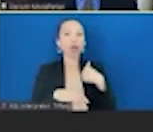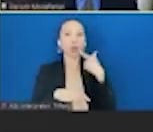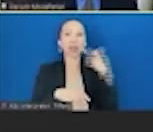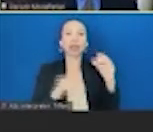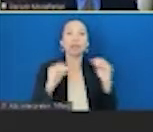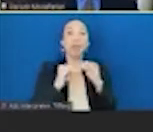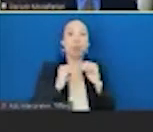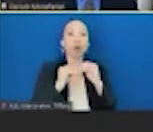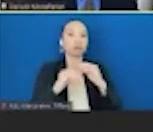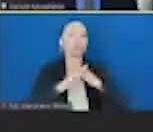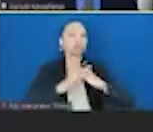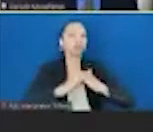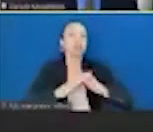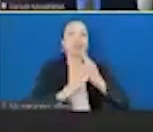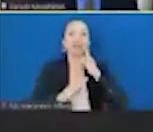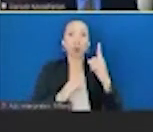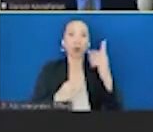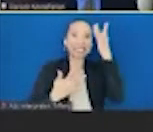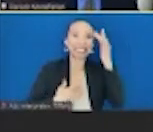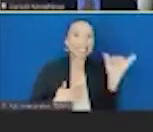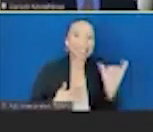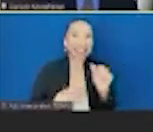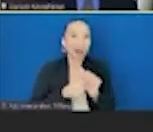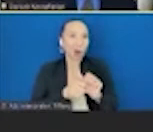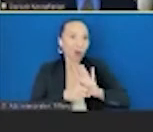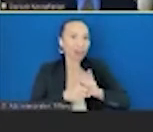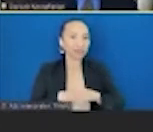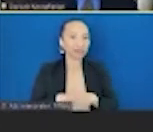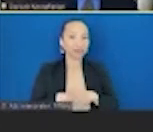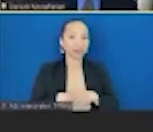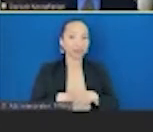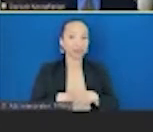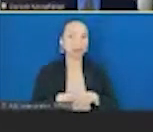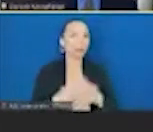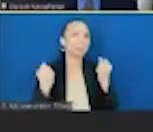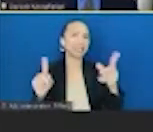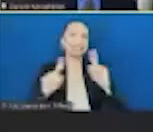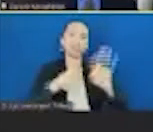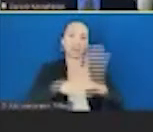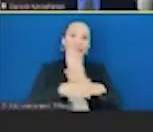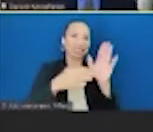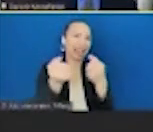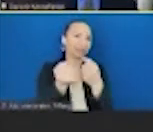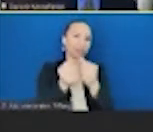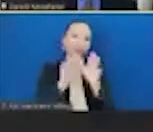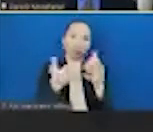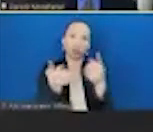COVID-19. There's over 80 businesses and advocacy groups in support of these efforts, and this is a list of them. And again,